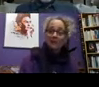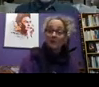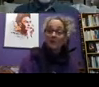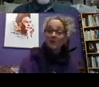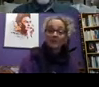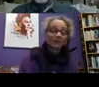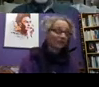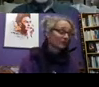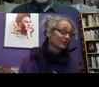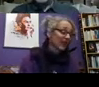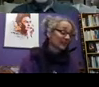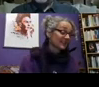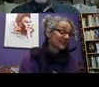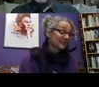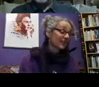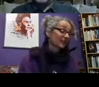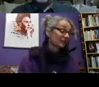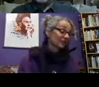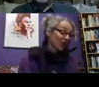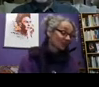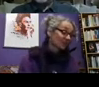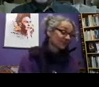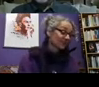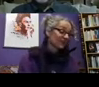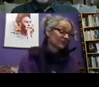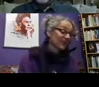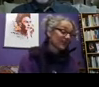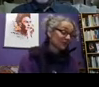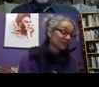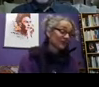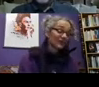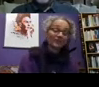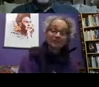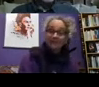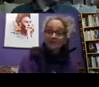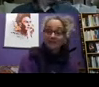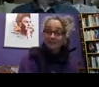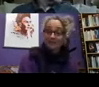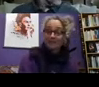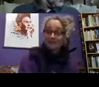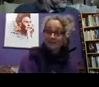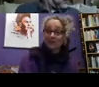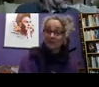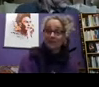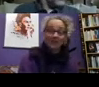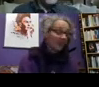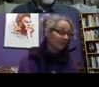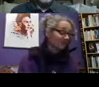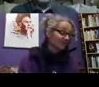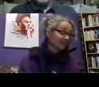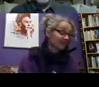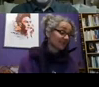disabled people who are going to struggle to access through the cost of cycles and also issues around having space storage